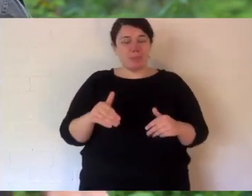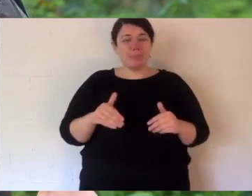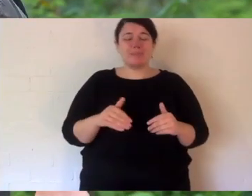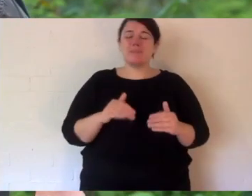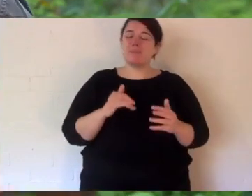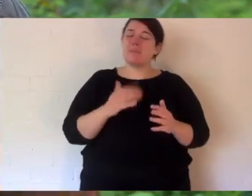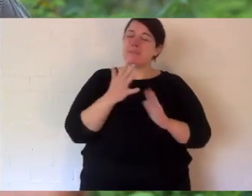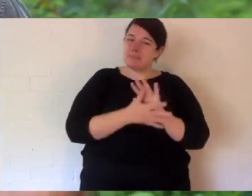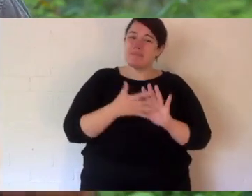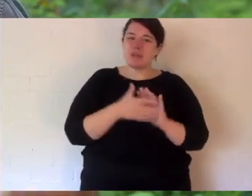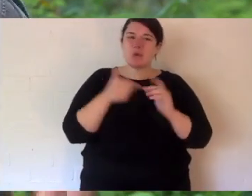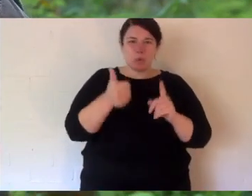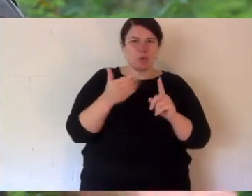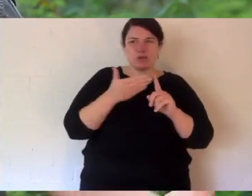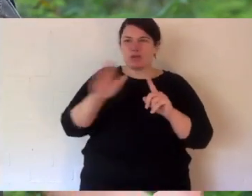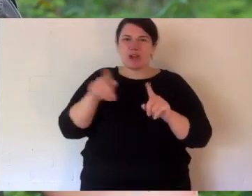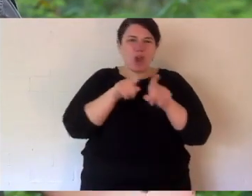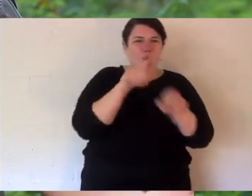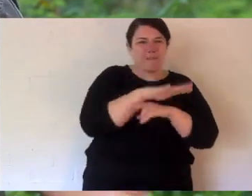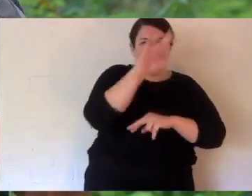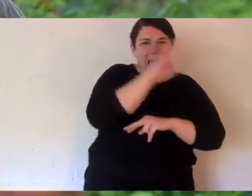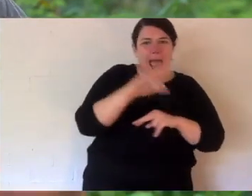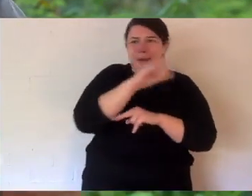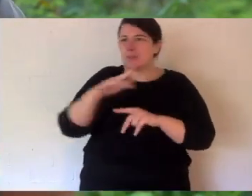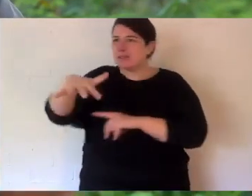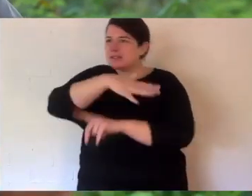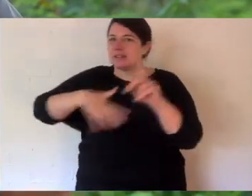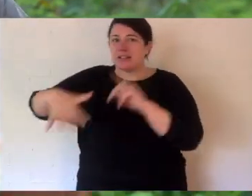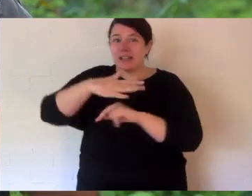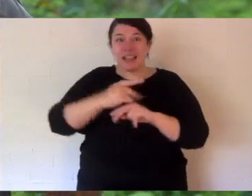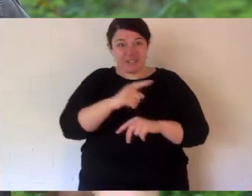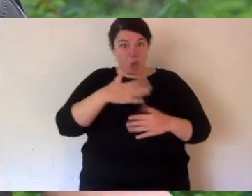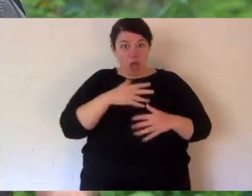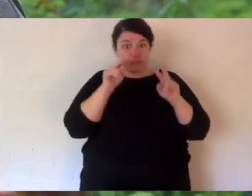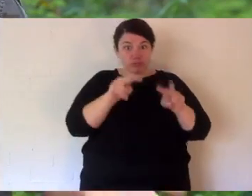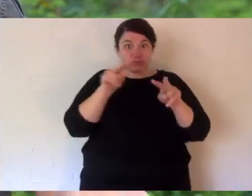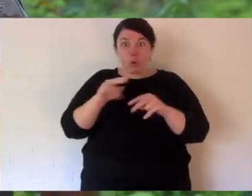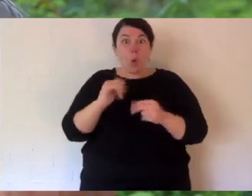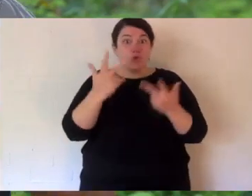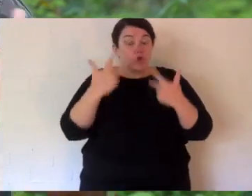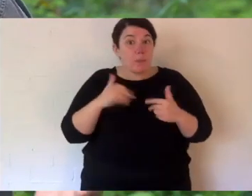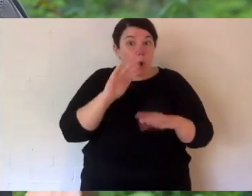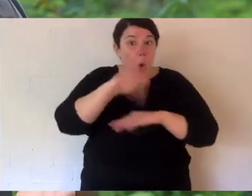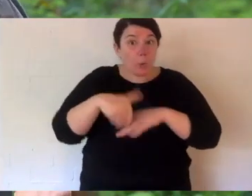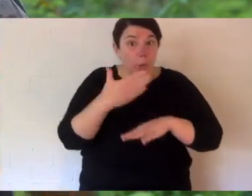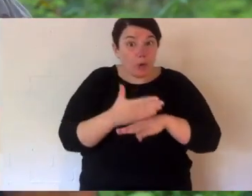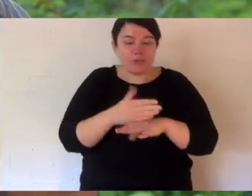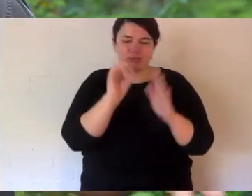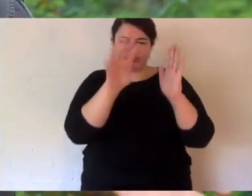moment like you probably do too. So this is a great distraction for us and hopefully you. If you like what you've seen or want to show me